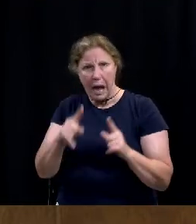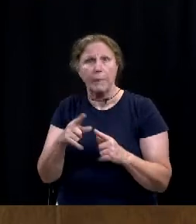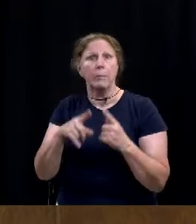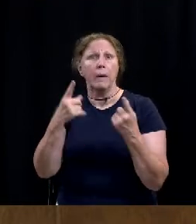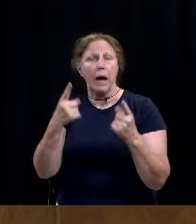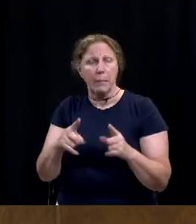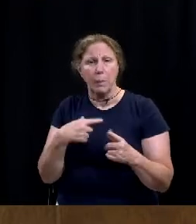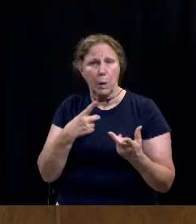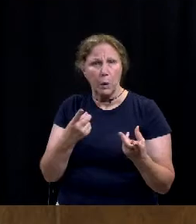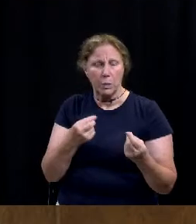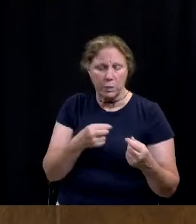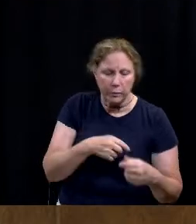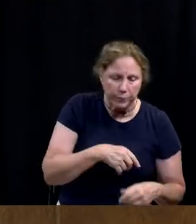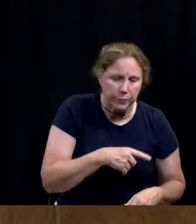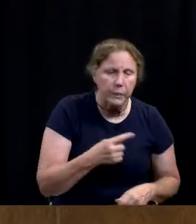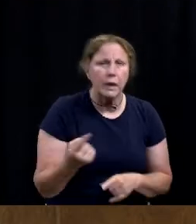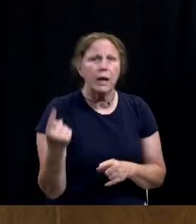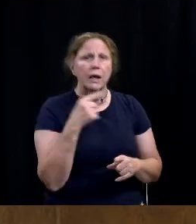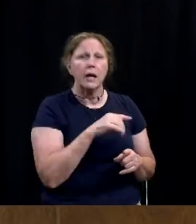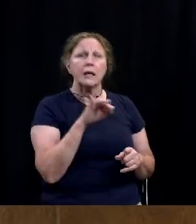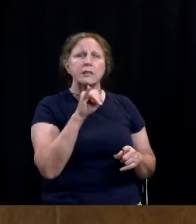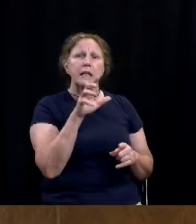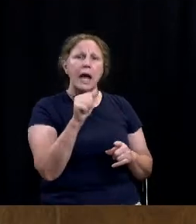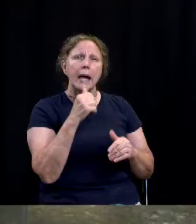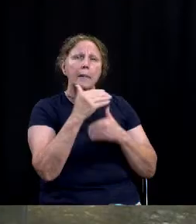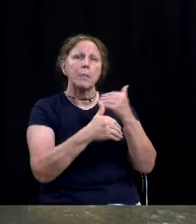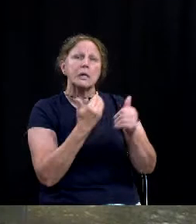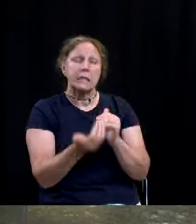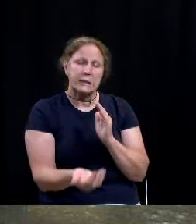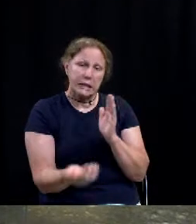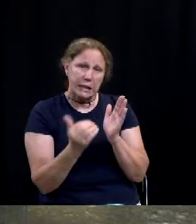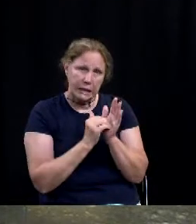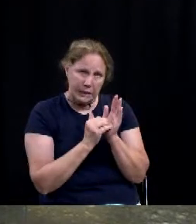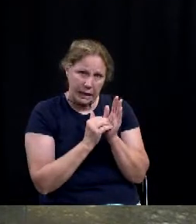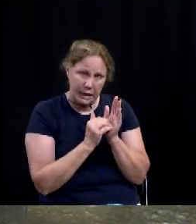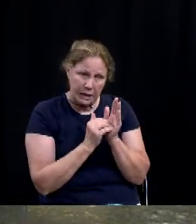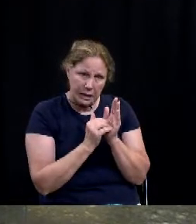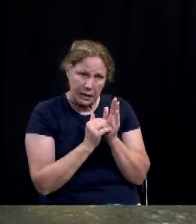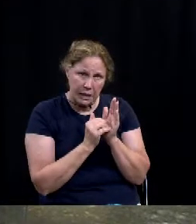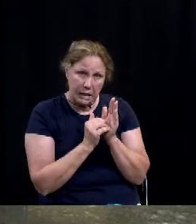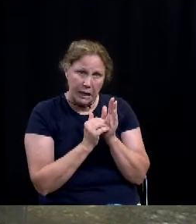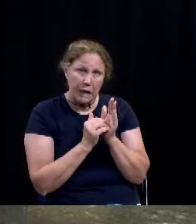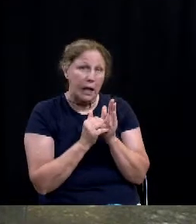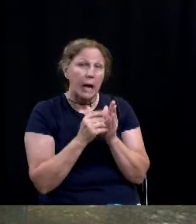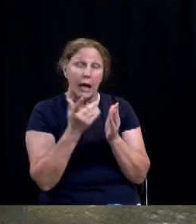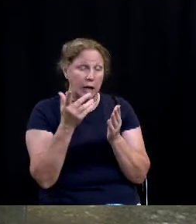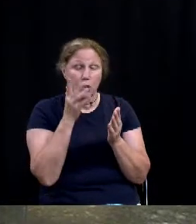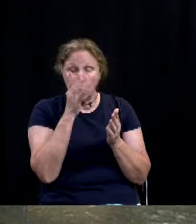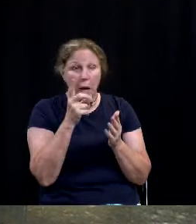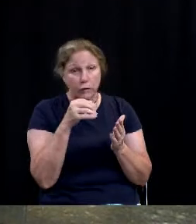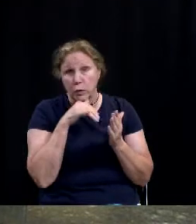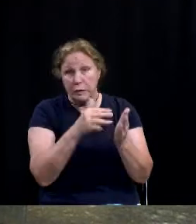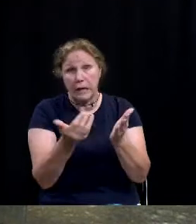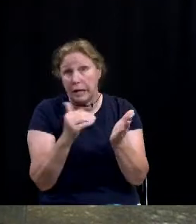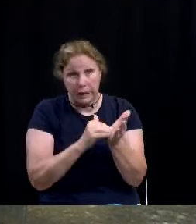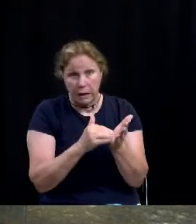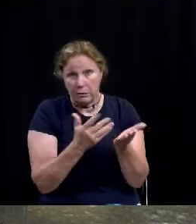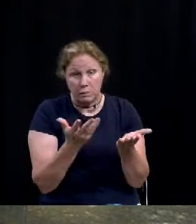So you would have to go back to the CICAC process. And at some level, you may have to do the study again and start,